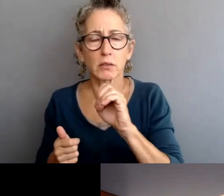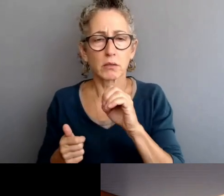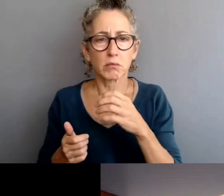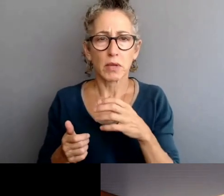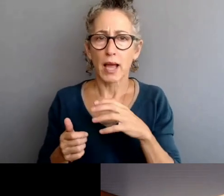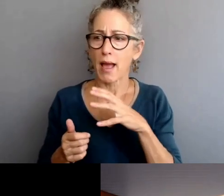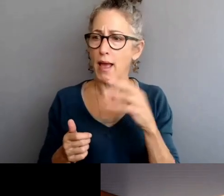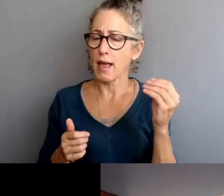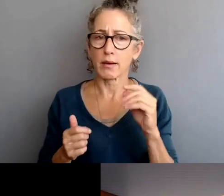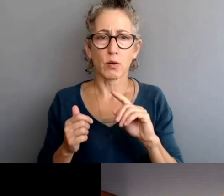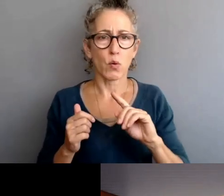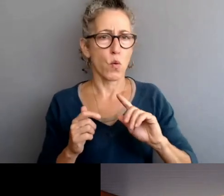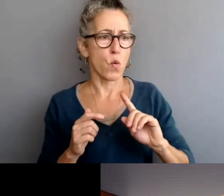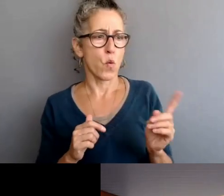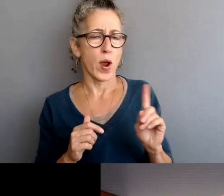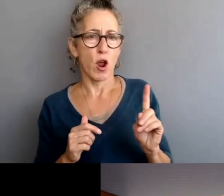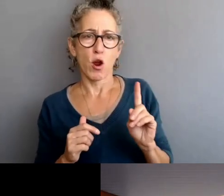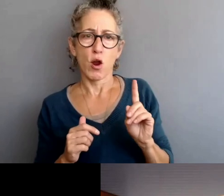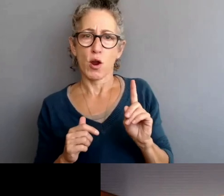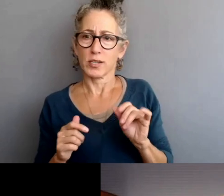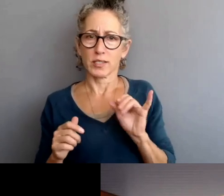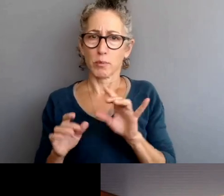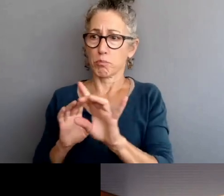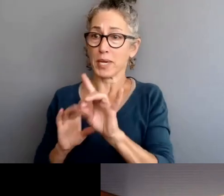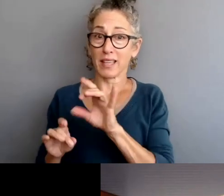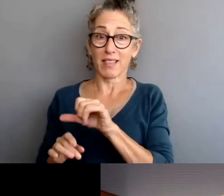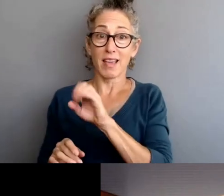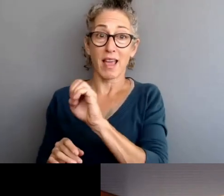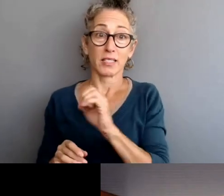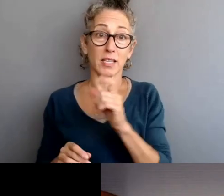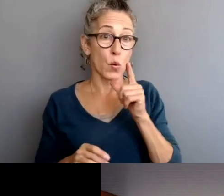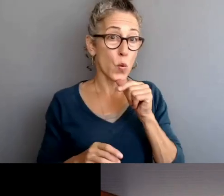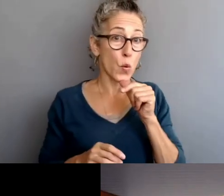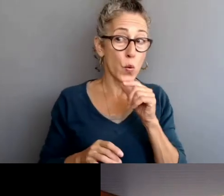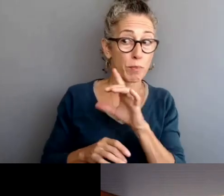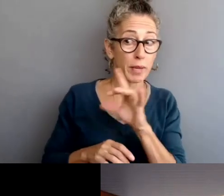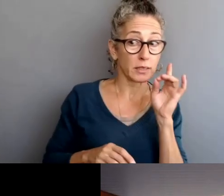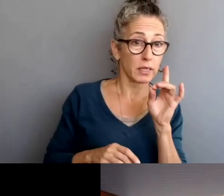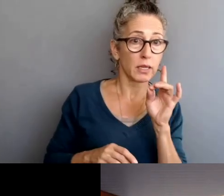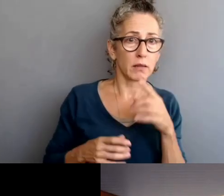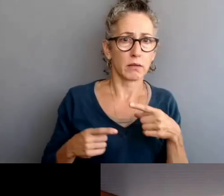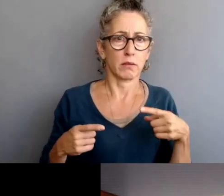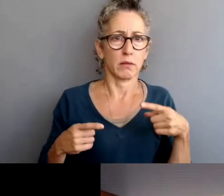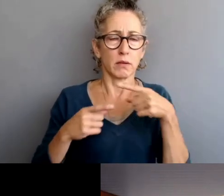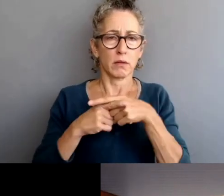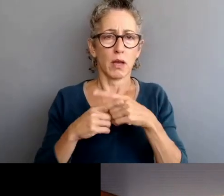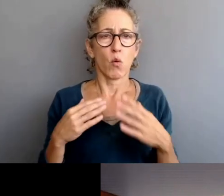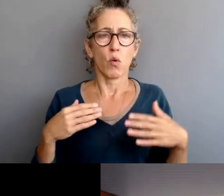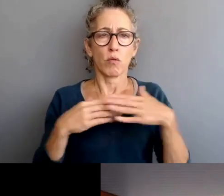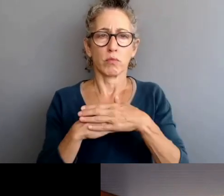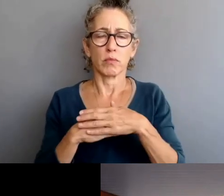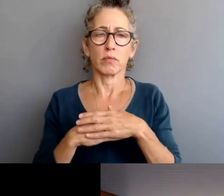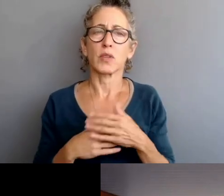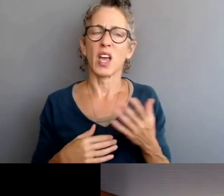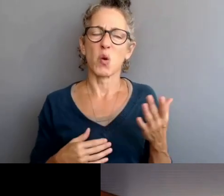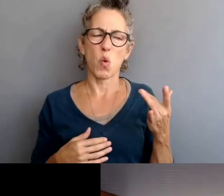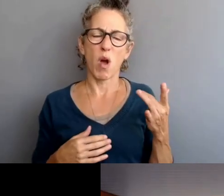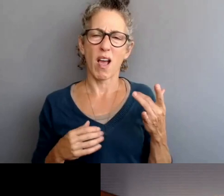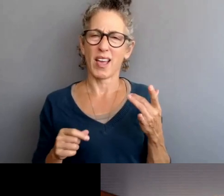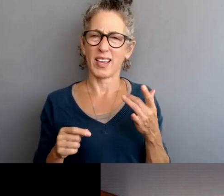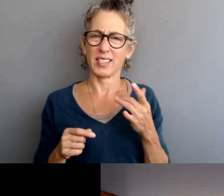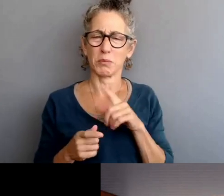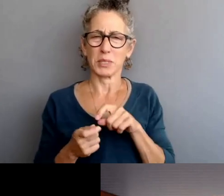intersect if they do? And the second question is, why does it sometimes seem like it takes a long time to get closure on these type of cases?